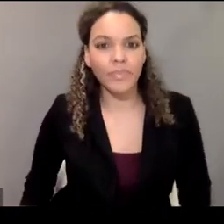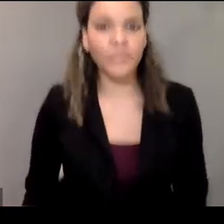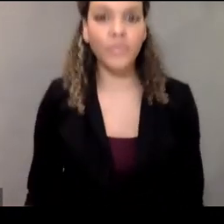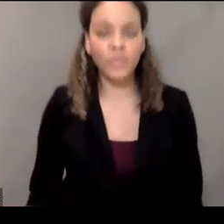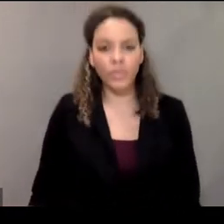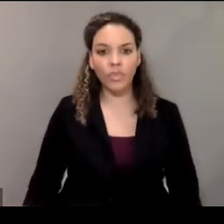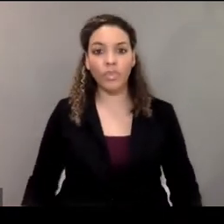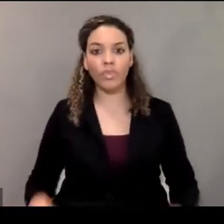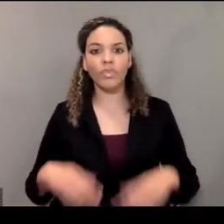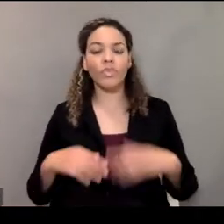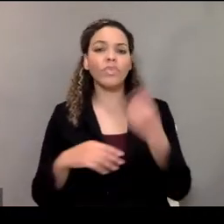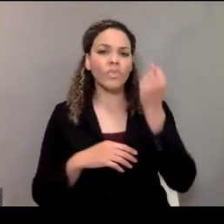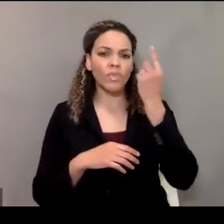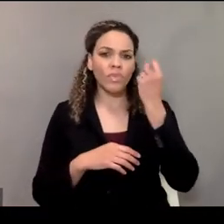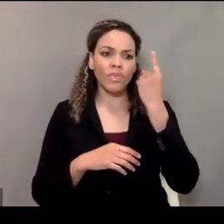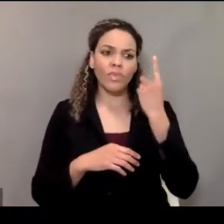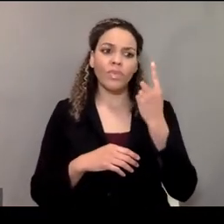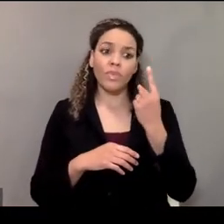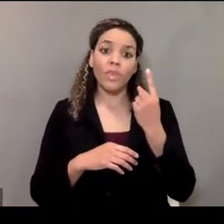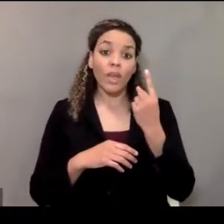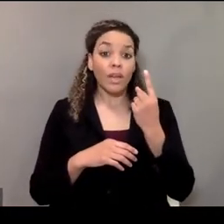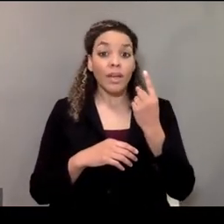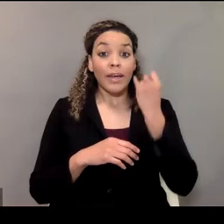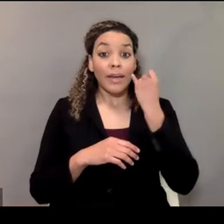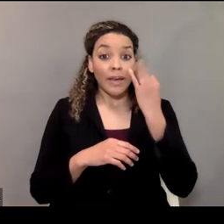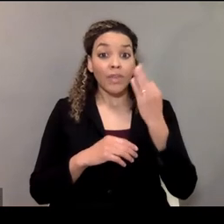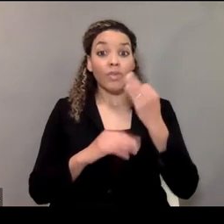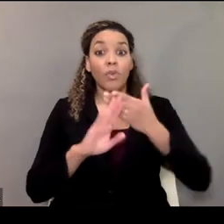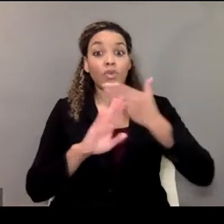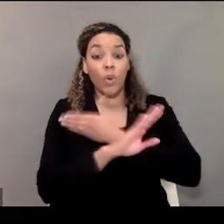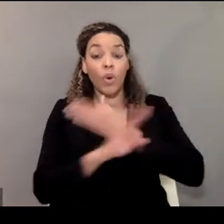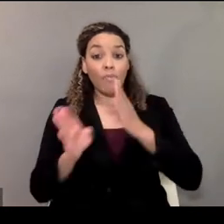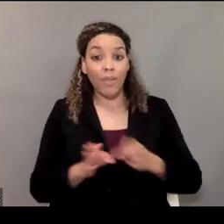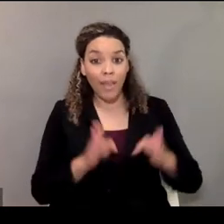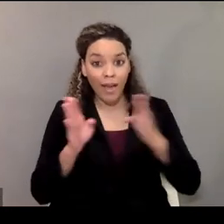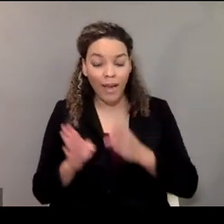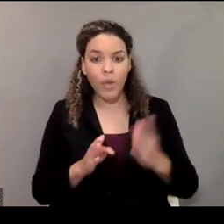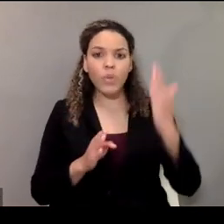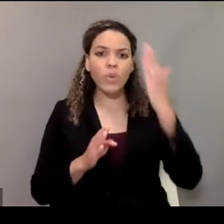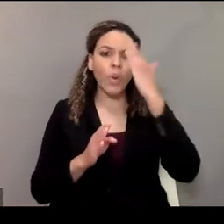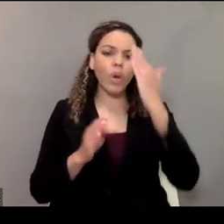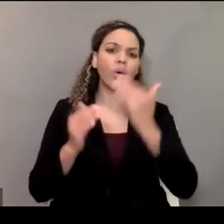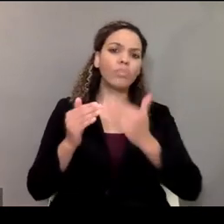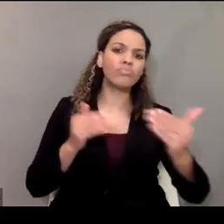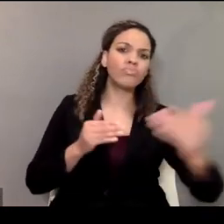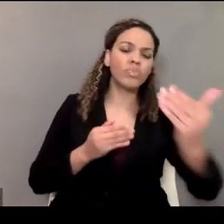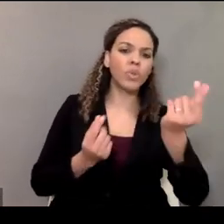It means a lot to be able to get out ahead in terms of preventing